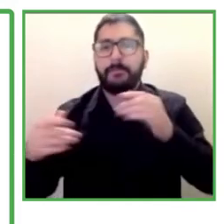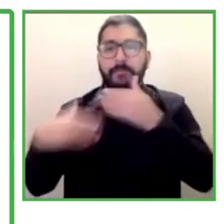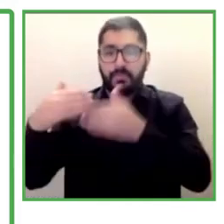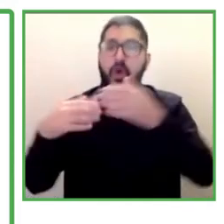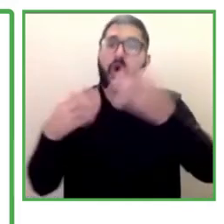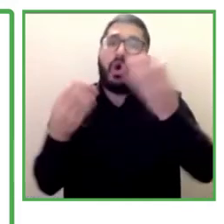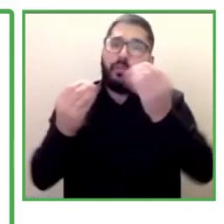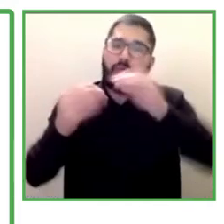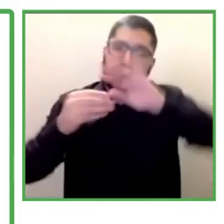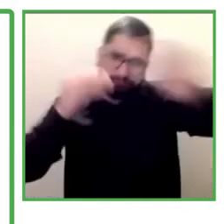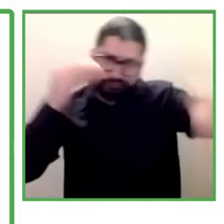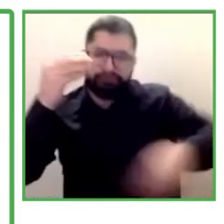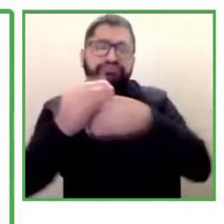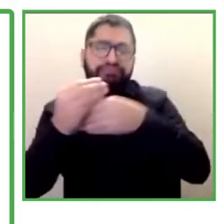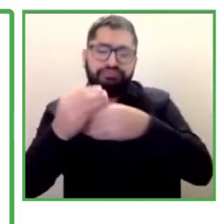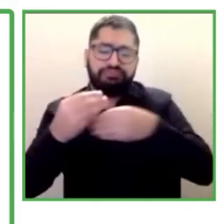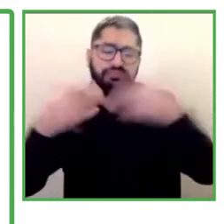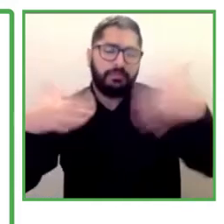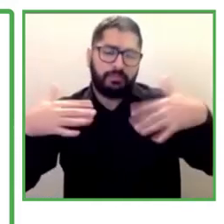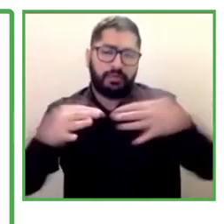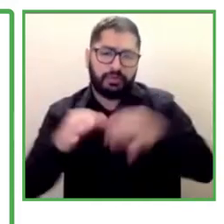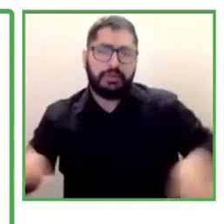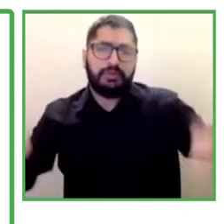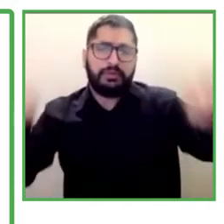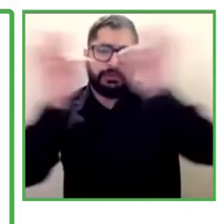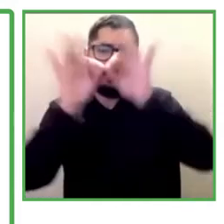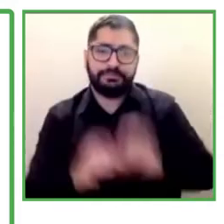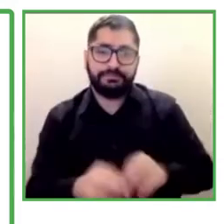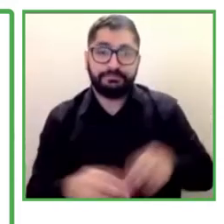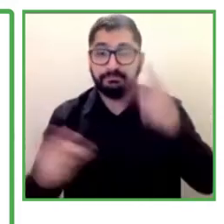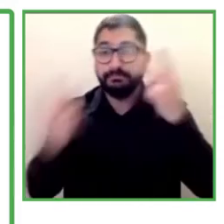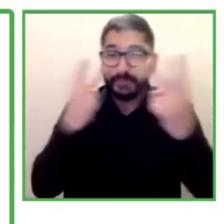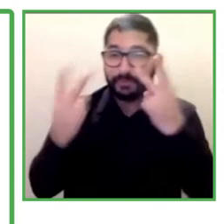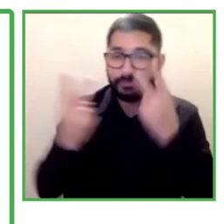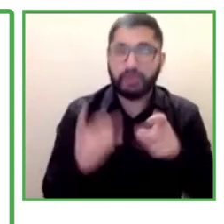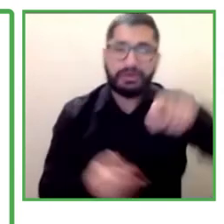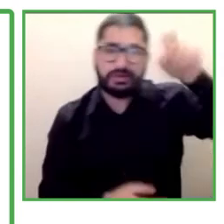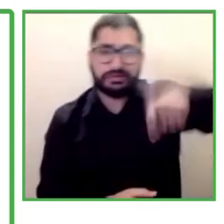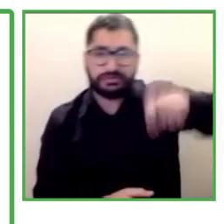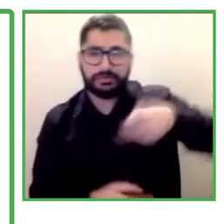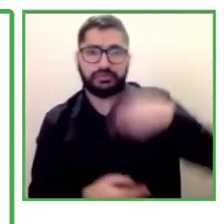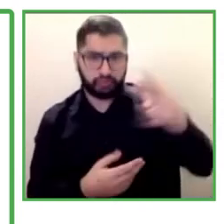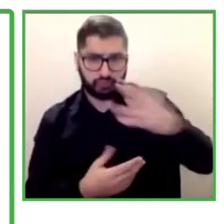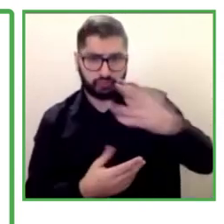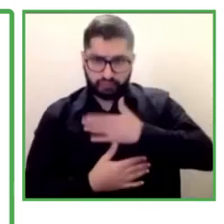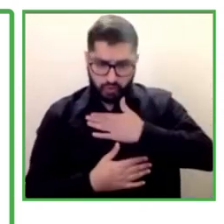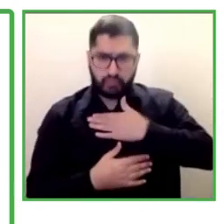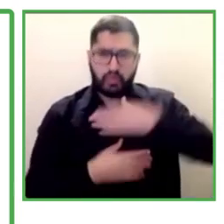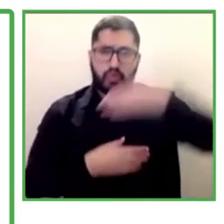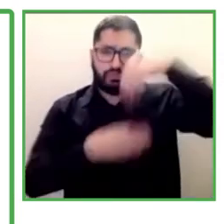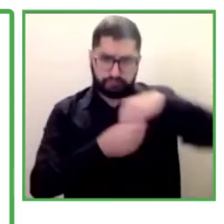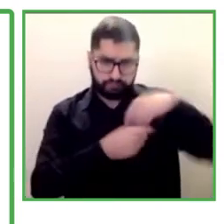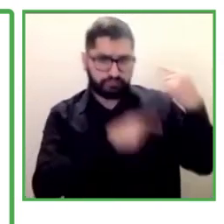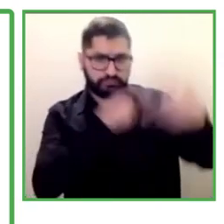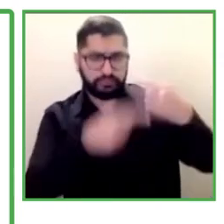And we have detected different needs that are that are from the process itself.